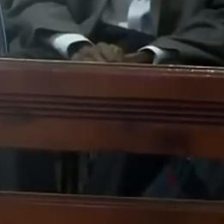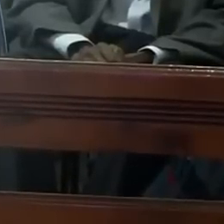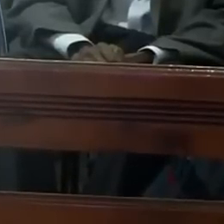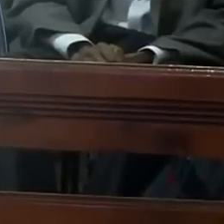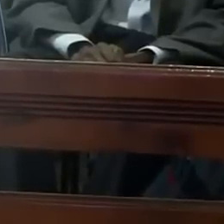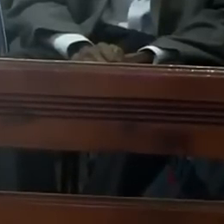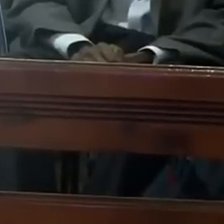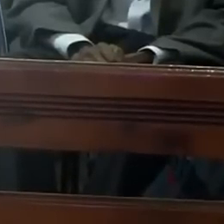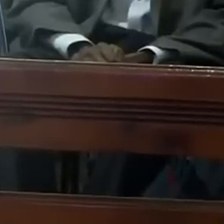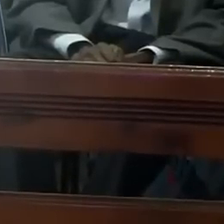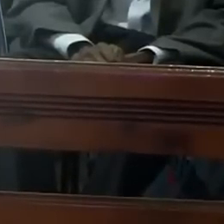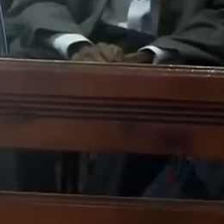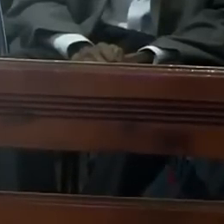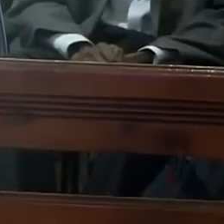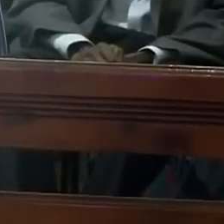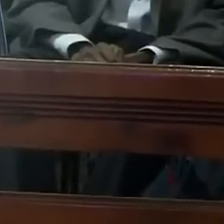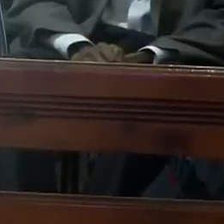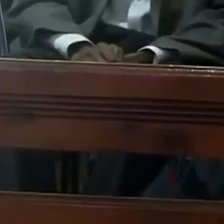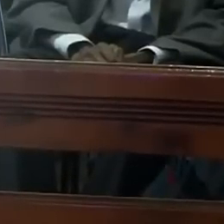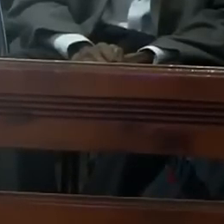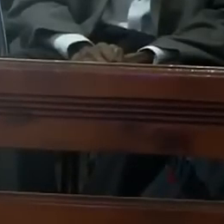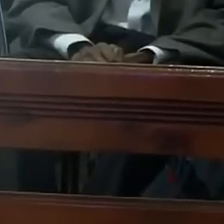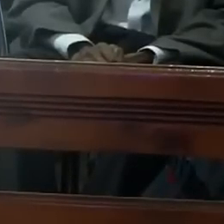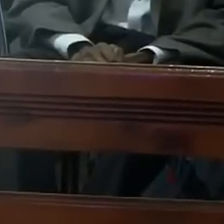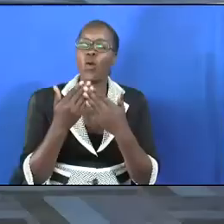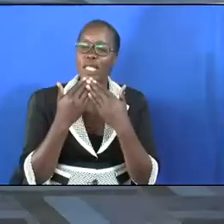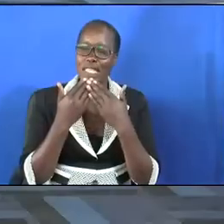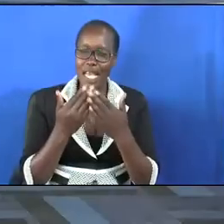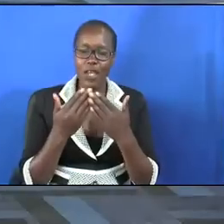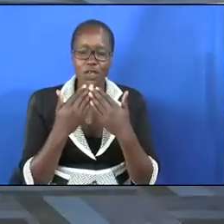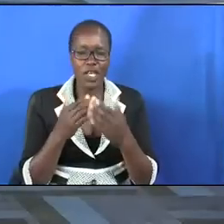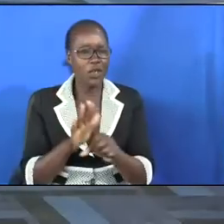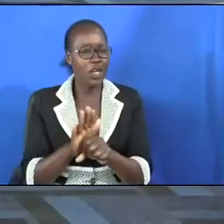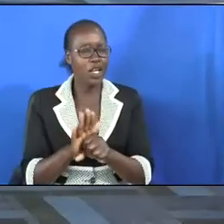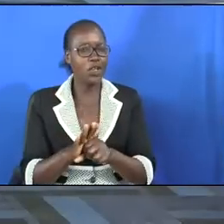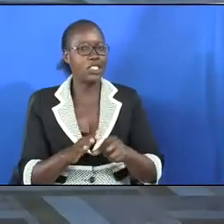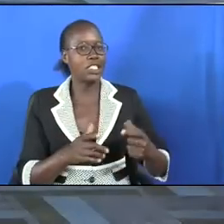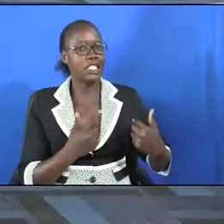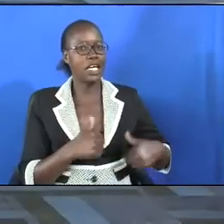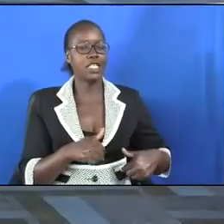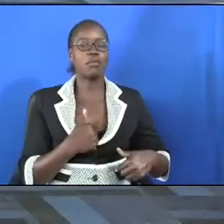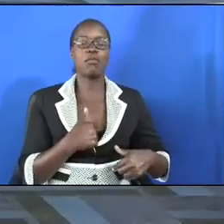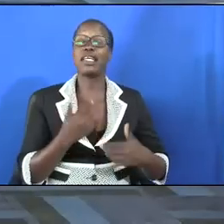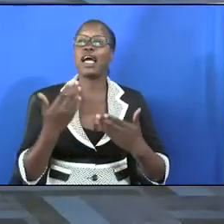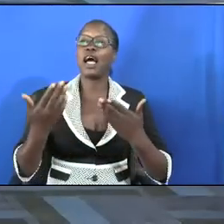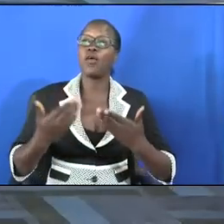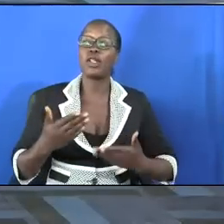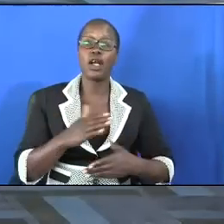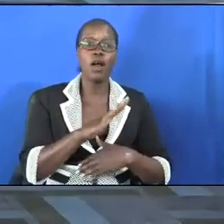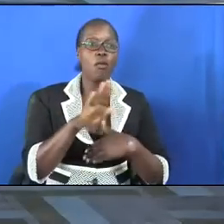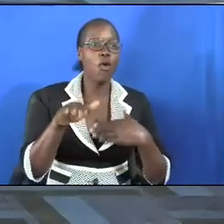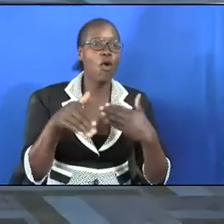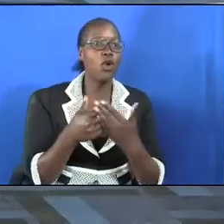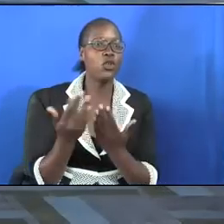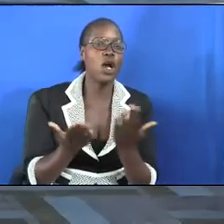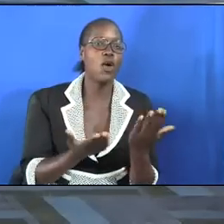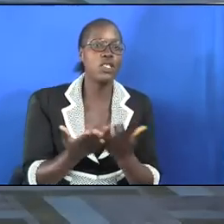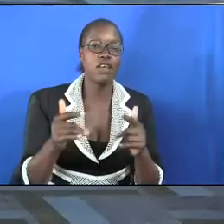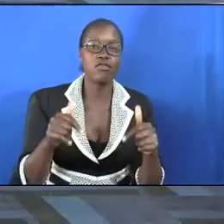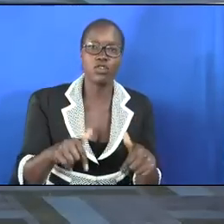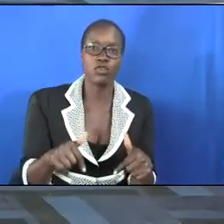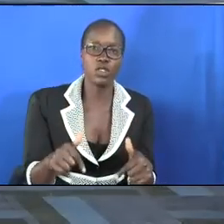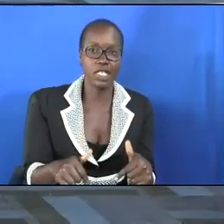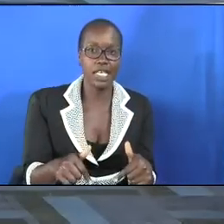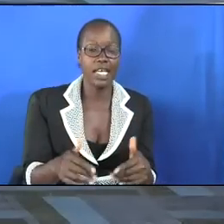Friends, with gratitude in my heart, I welcome you to our service today